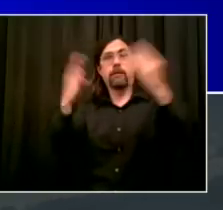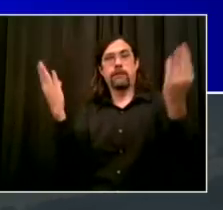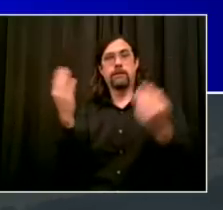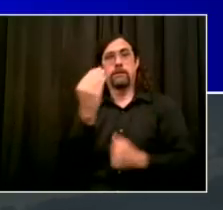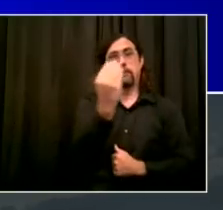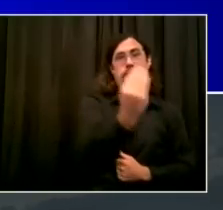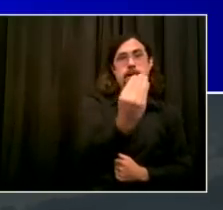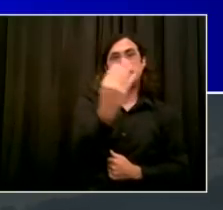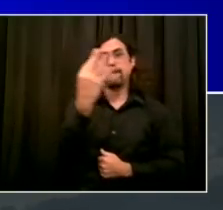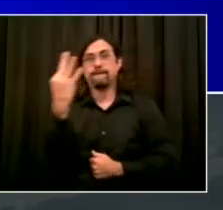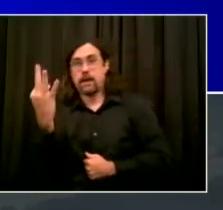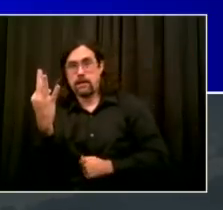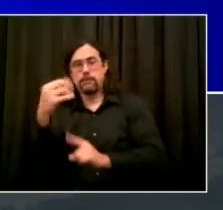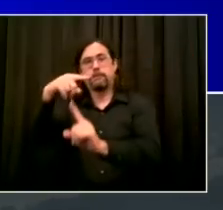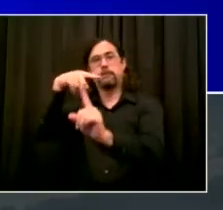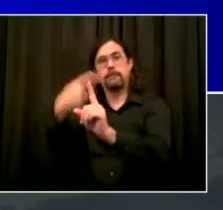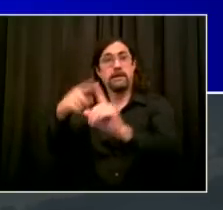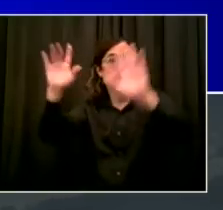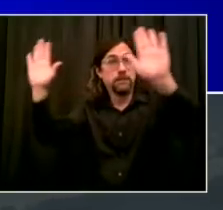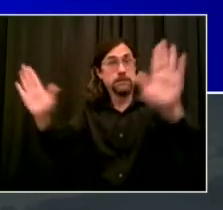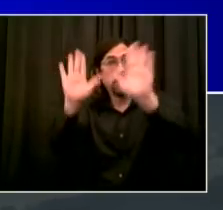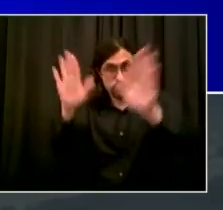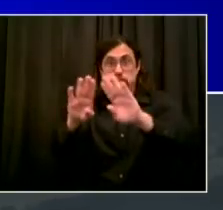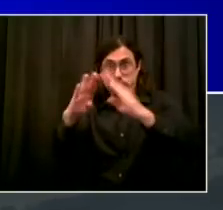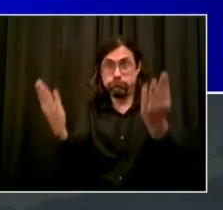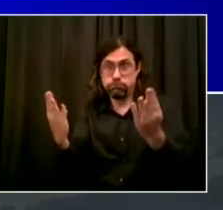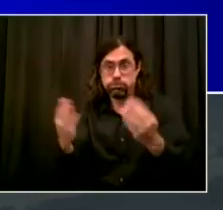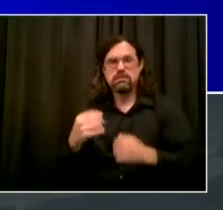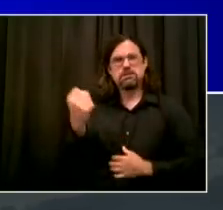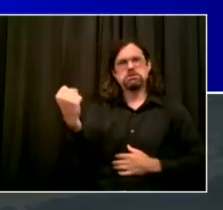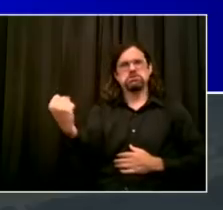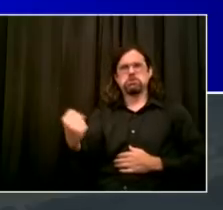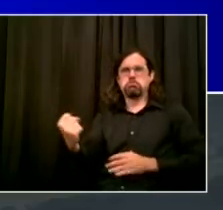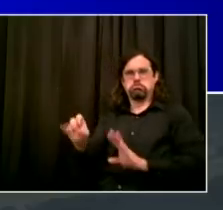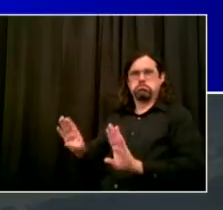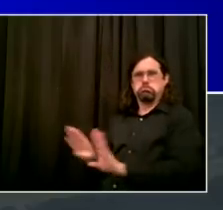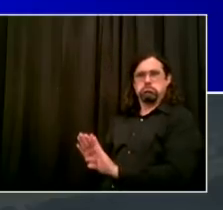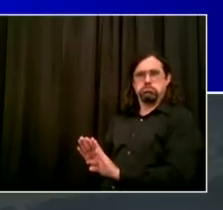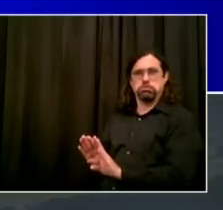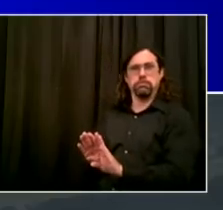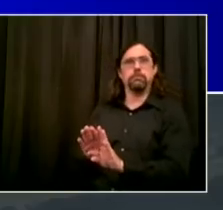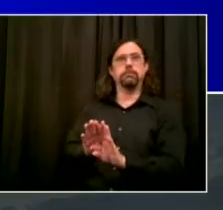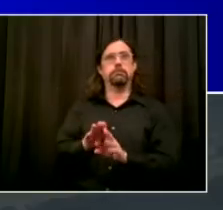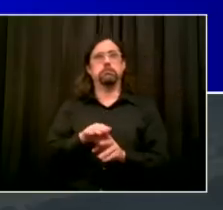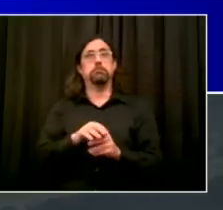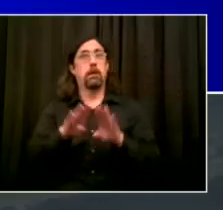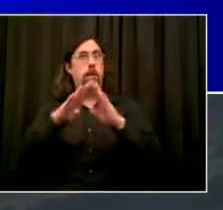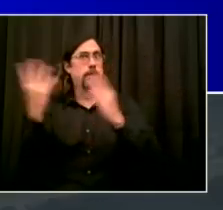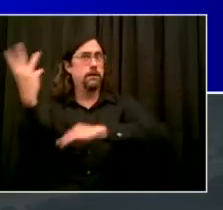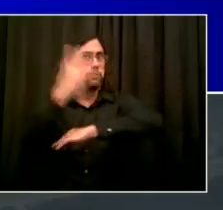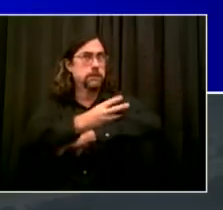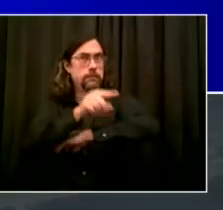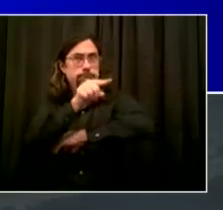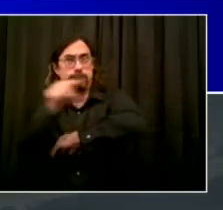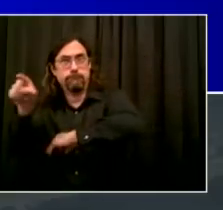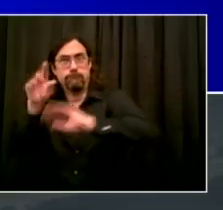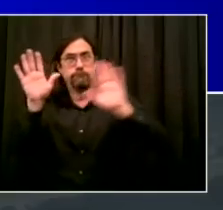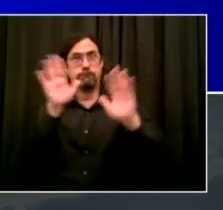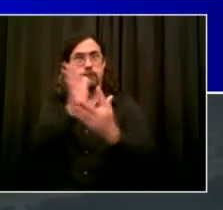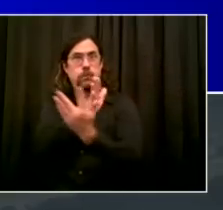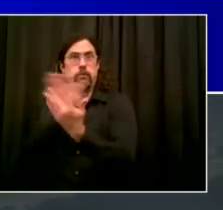a group of dedicated staffers and a dedicated hotline. So a principal or a school administrator can call,